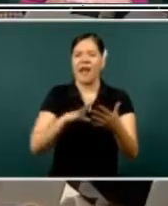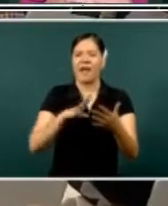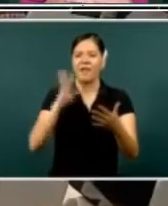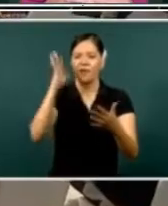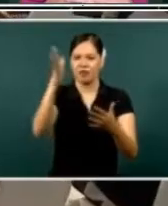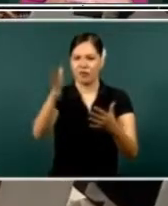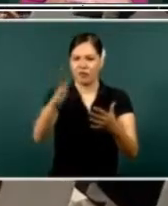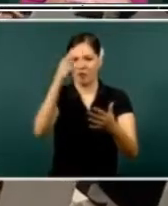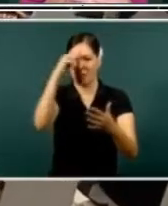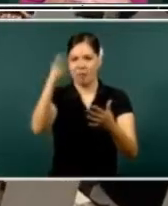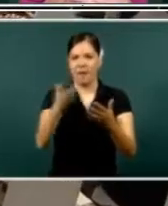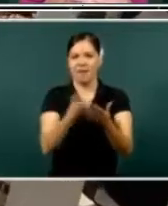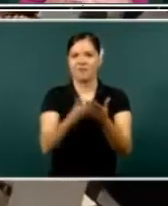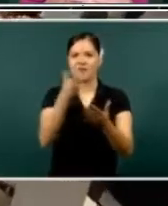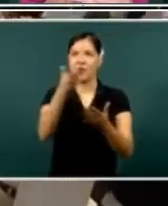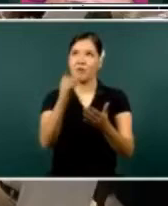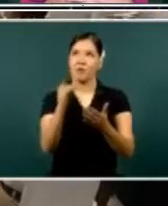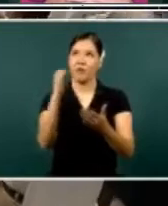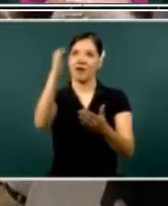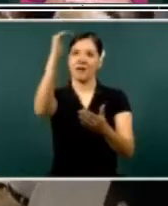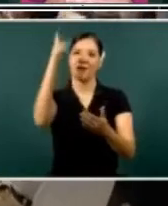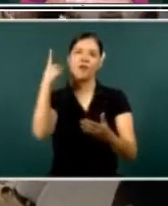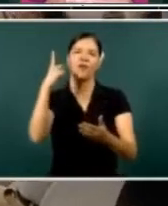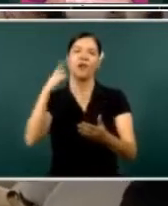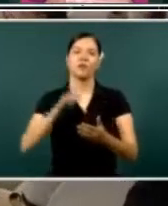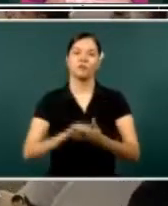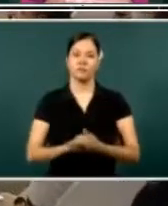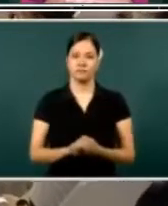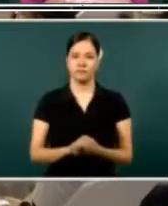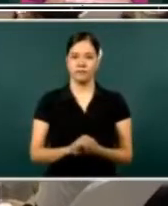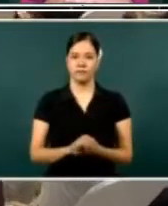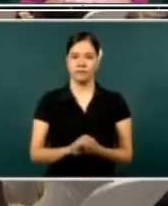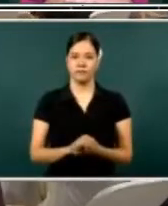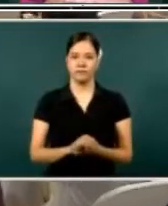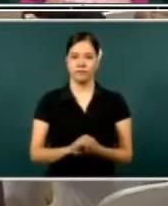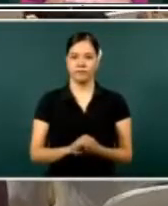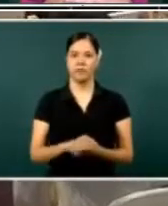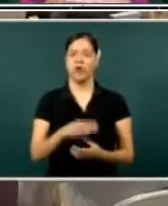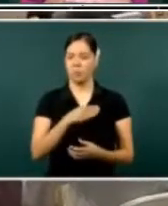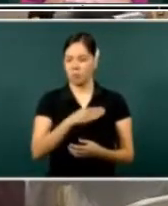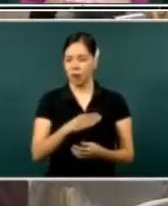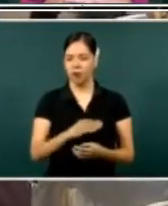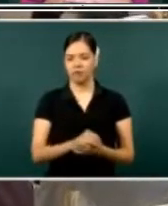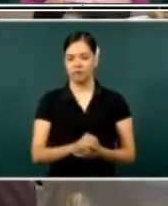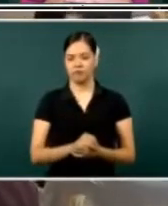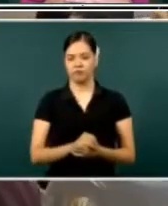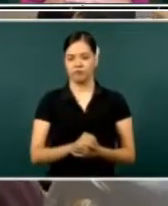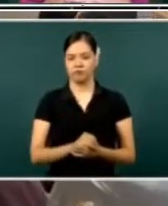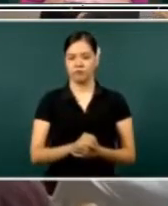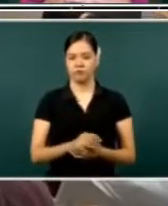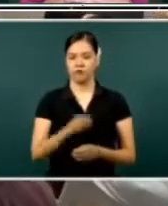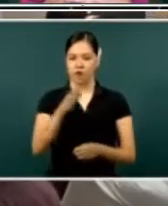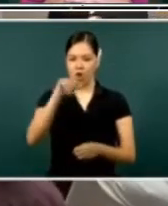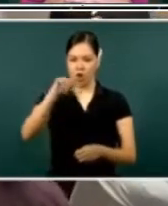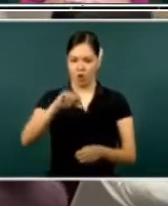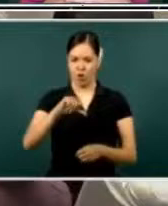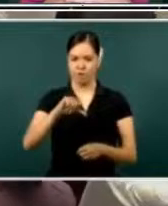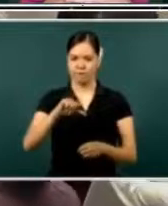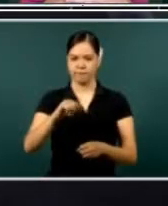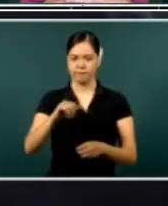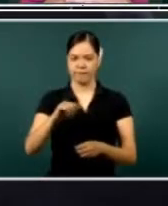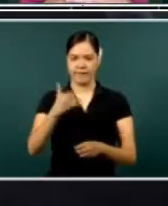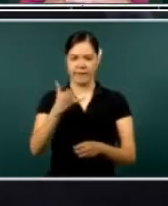is dropped a lot. Yes, we're here visiting in Durango since